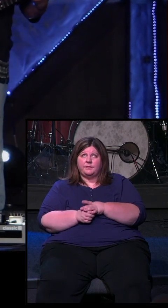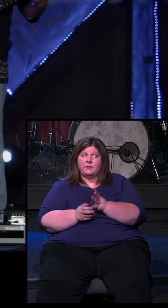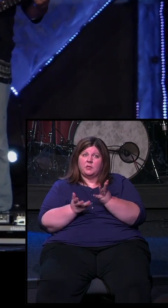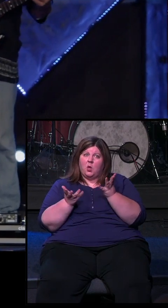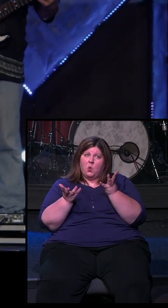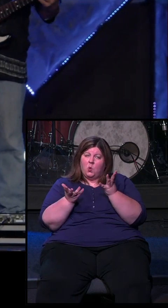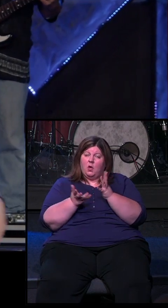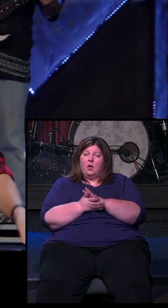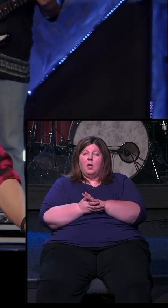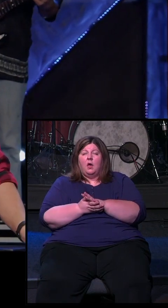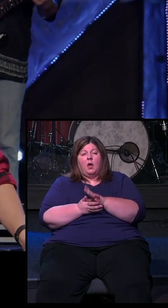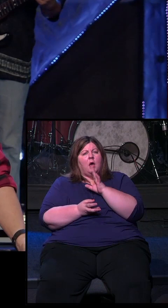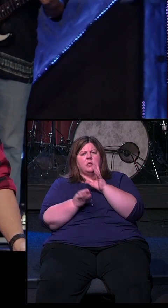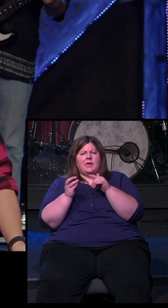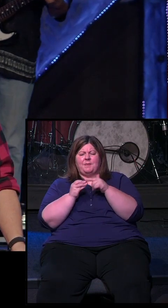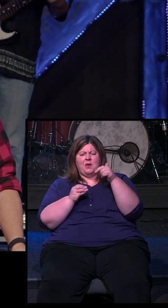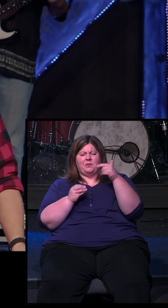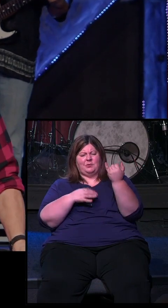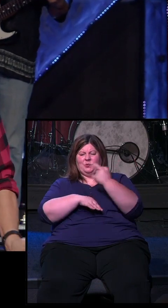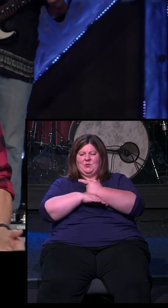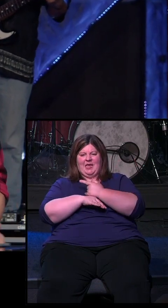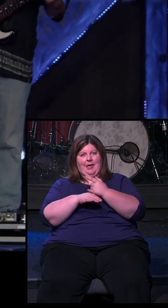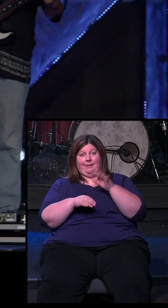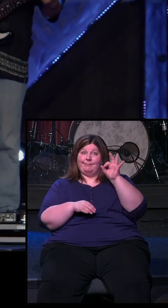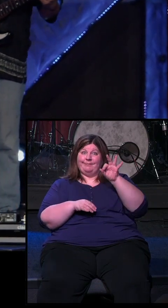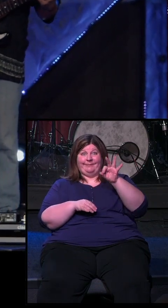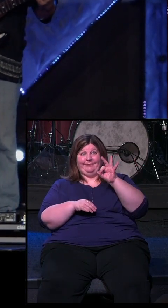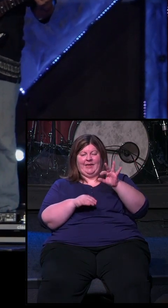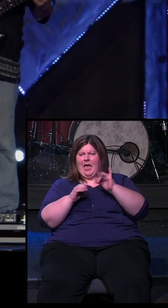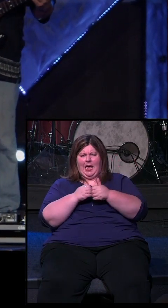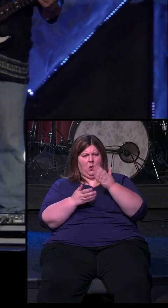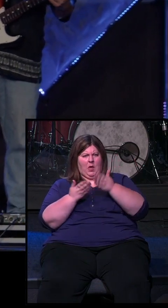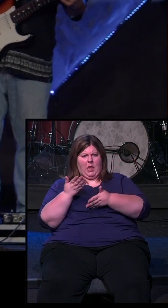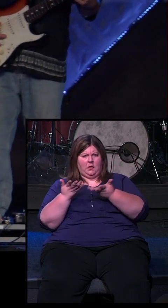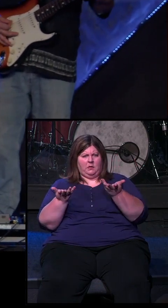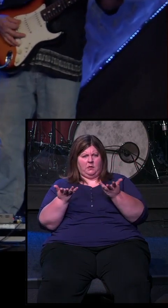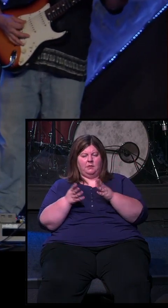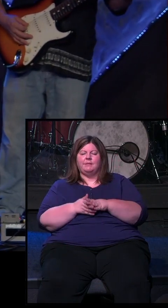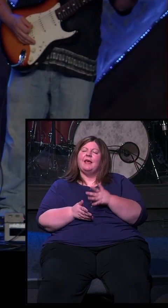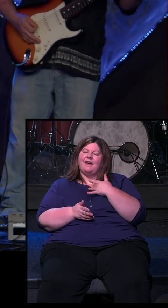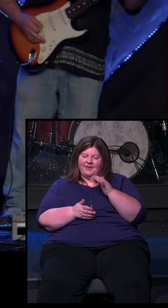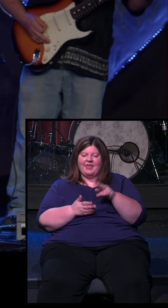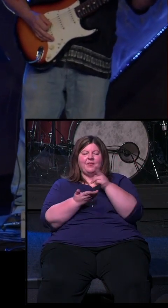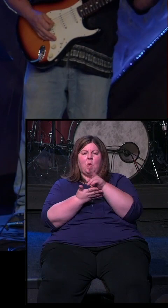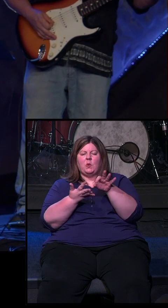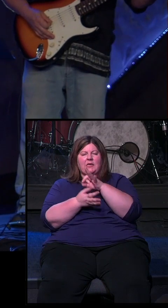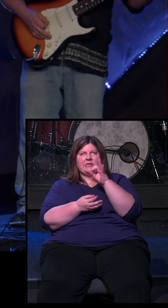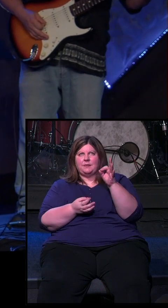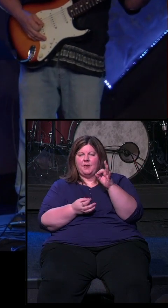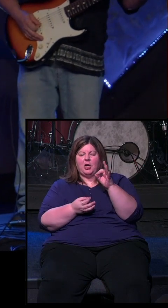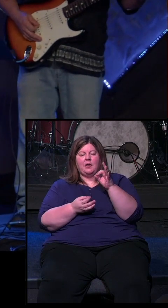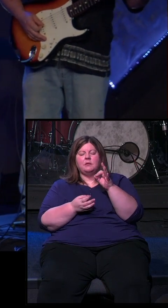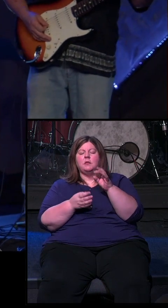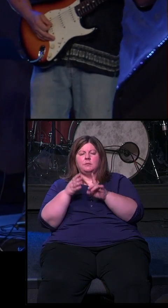So, we are talking about how to end this today. And I feel like the Holy Spirit just laid three different promises from